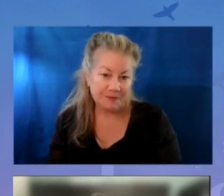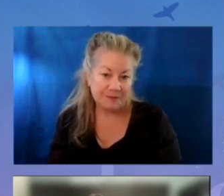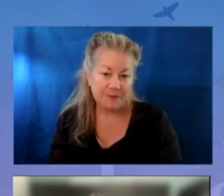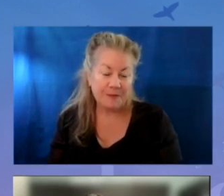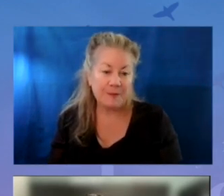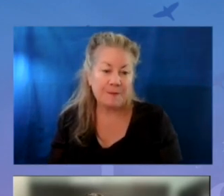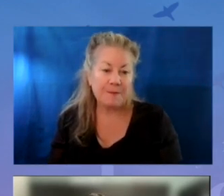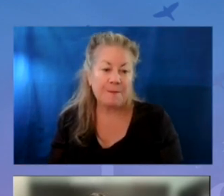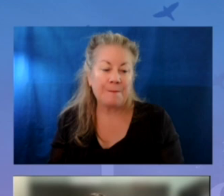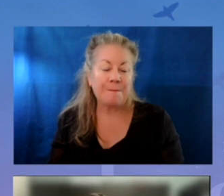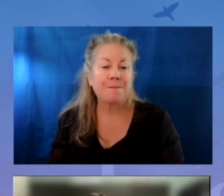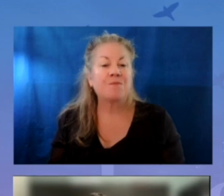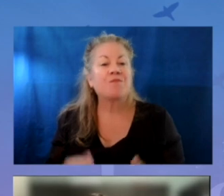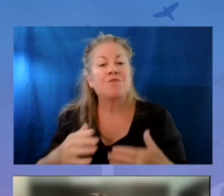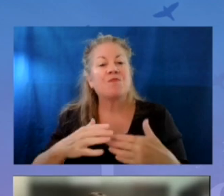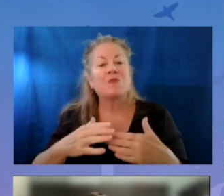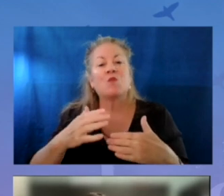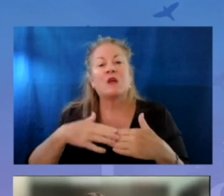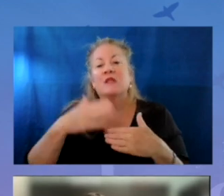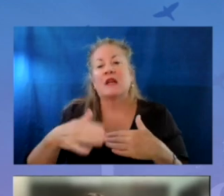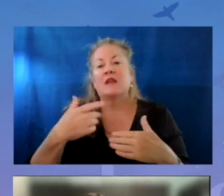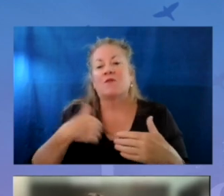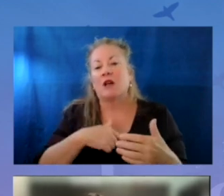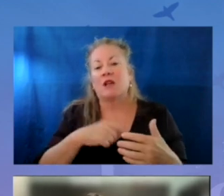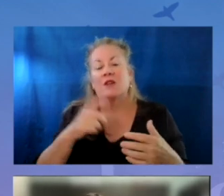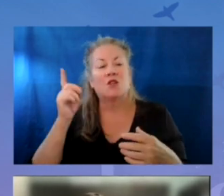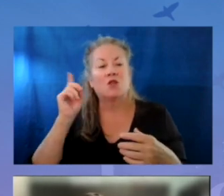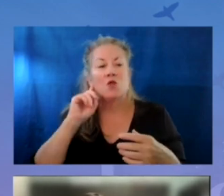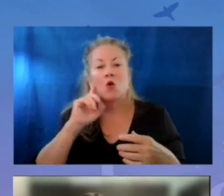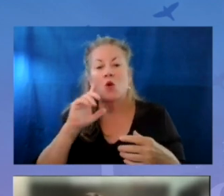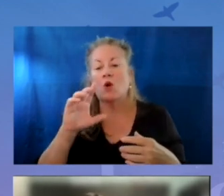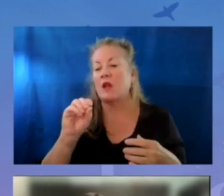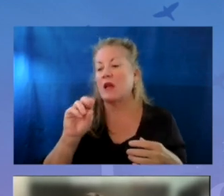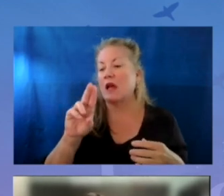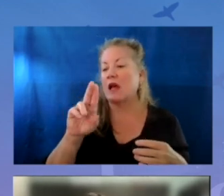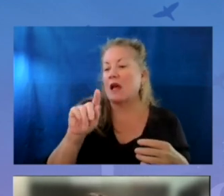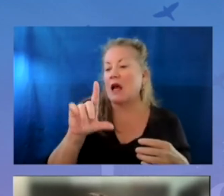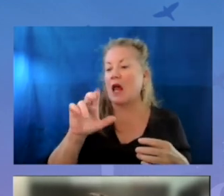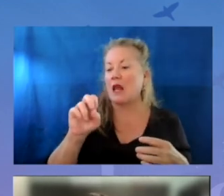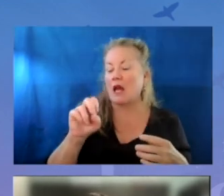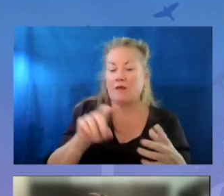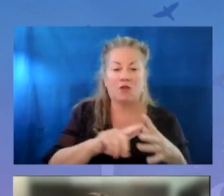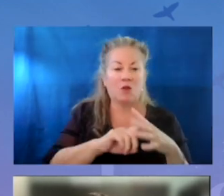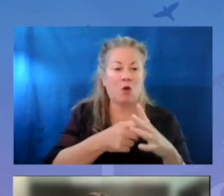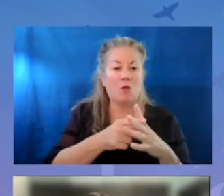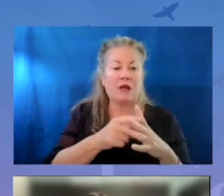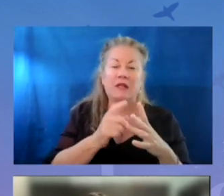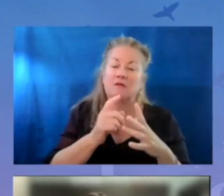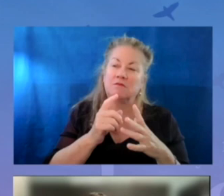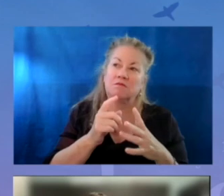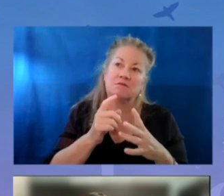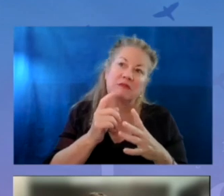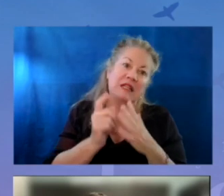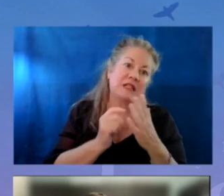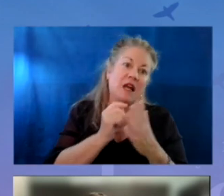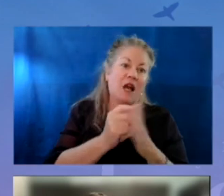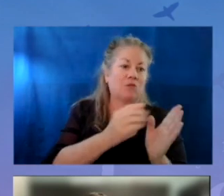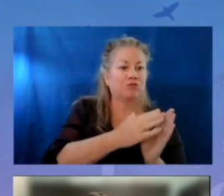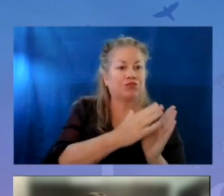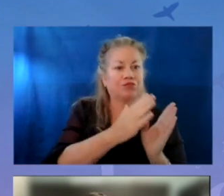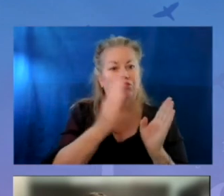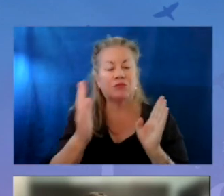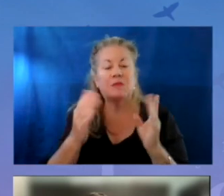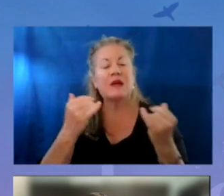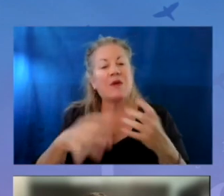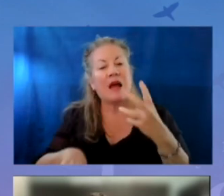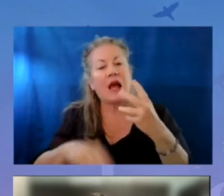So what's next for us? So you heard us outline kind of the launch moment in time for the 2021 school year, what